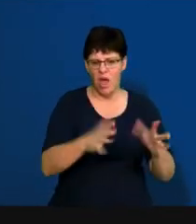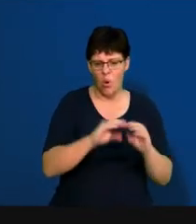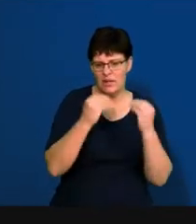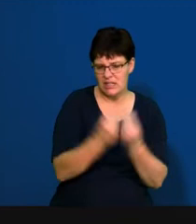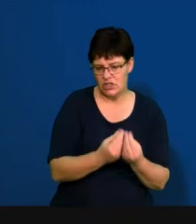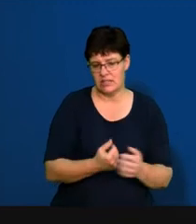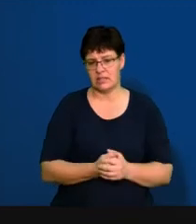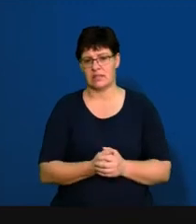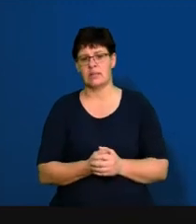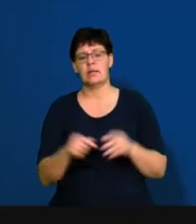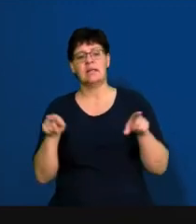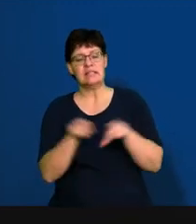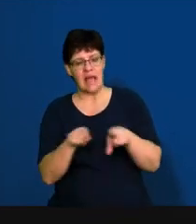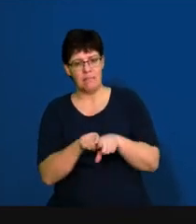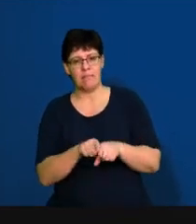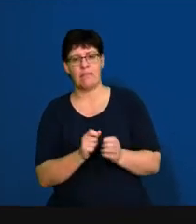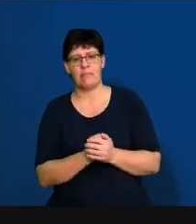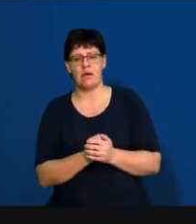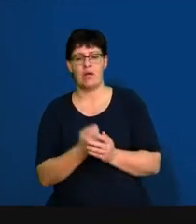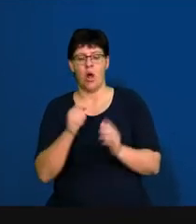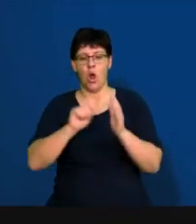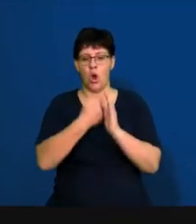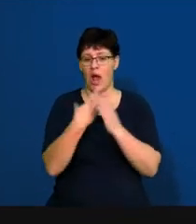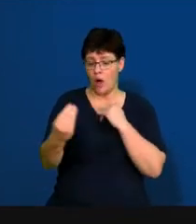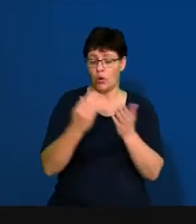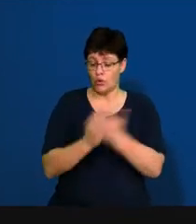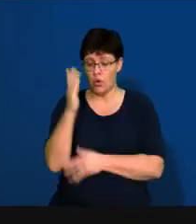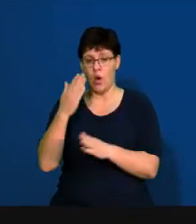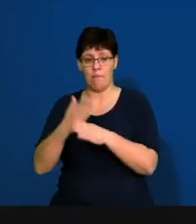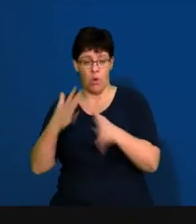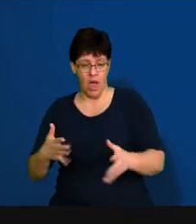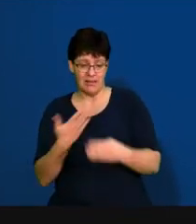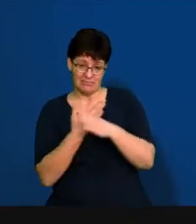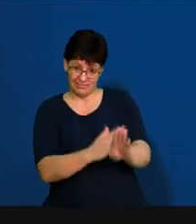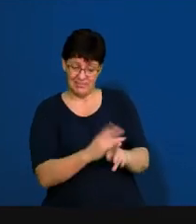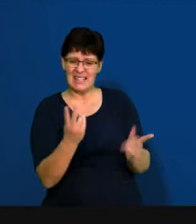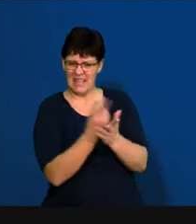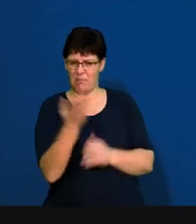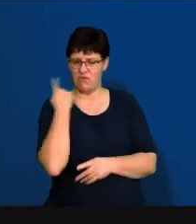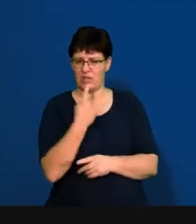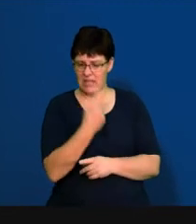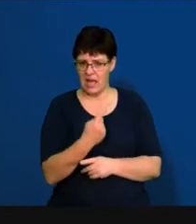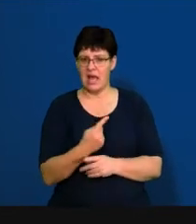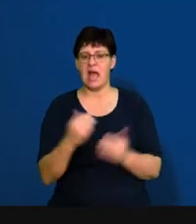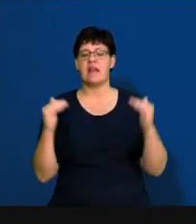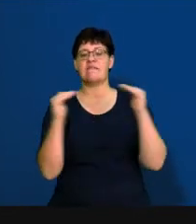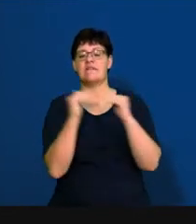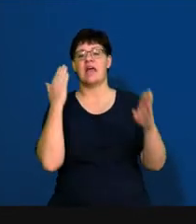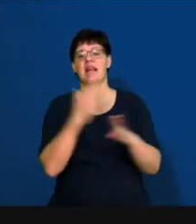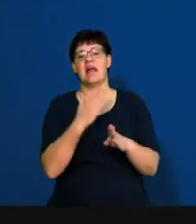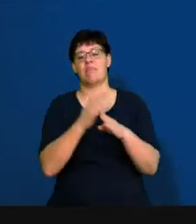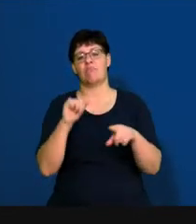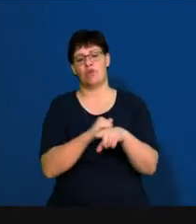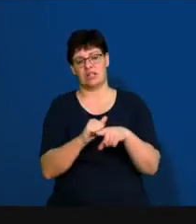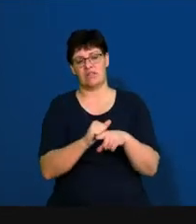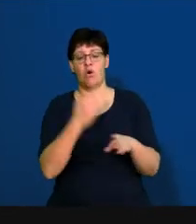Provides for the right to lockout by the employer as a recourse, as I said there. And promotes fair labor practices between the